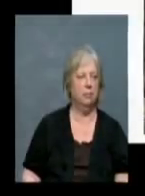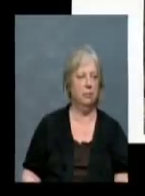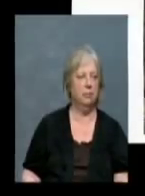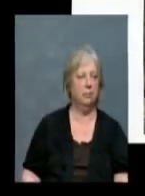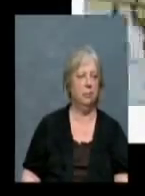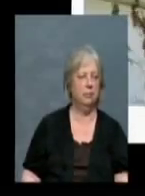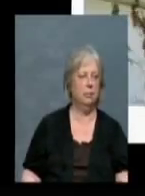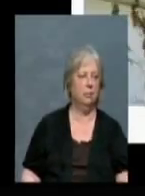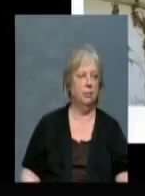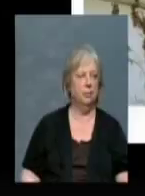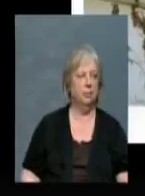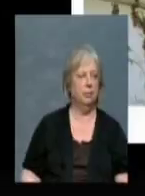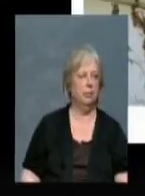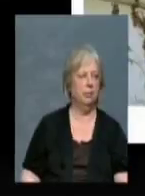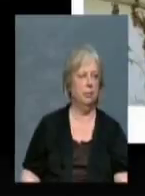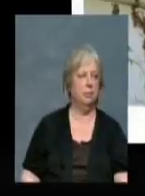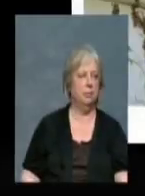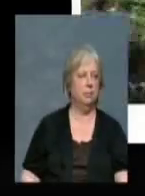Okay.